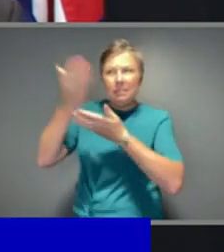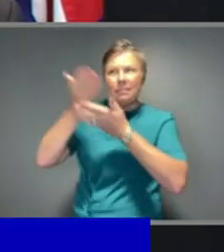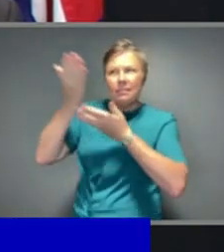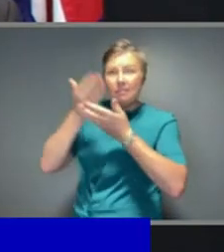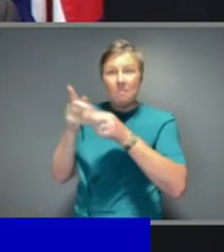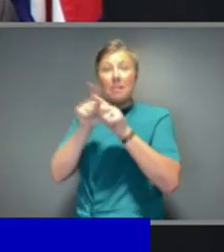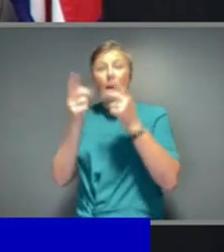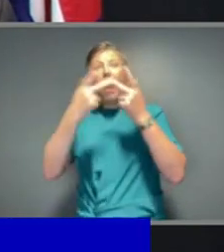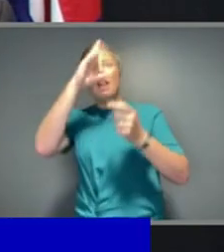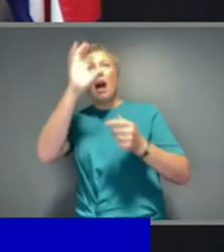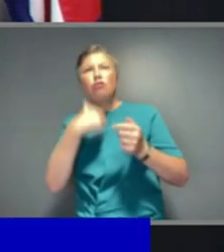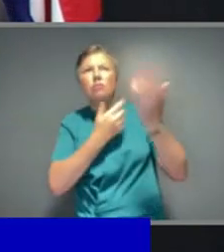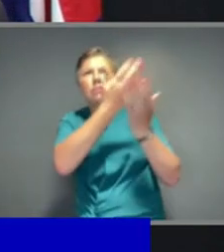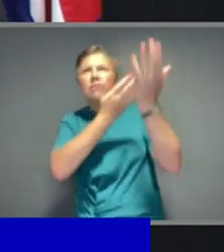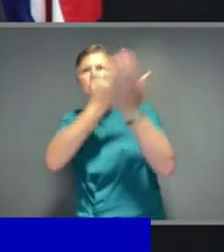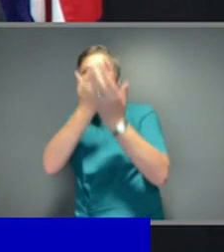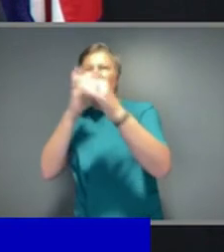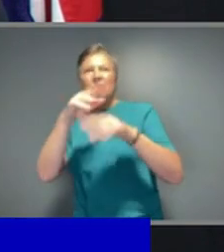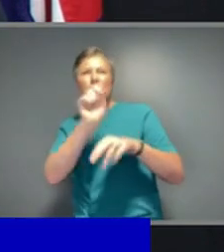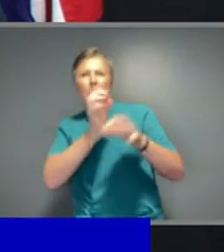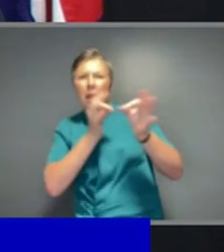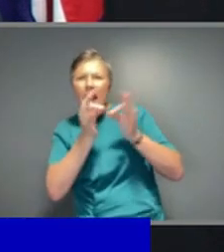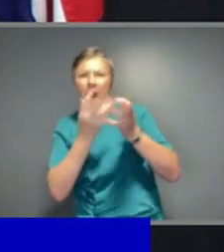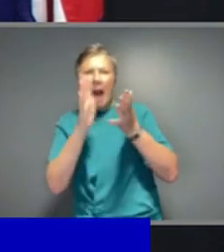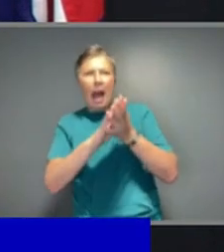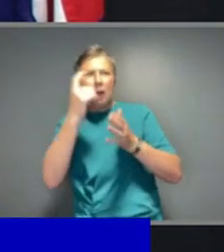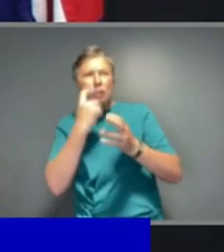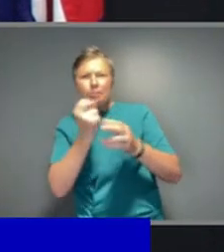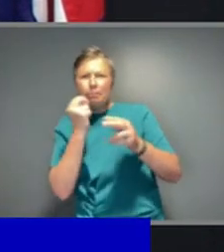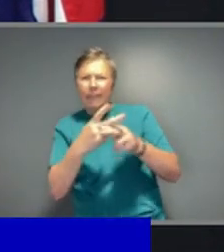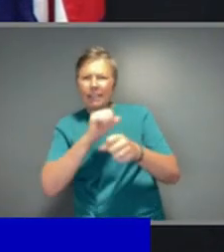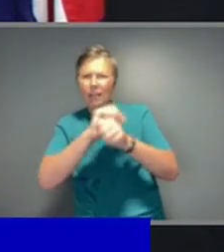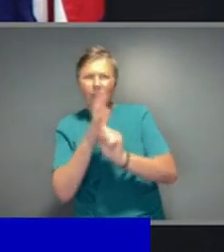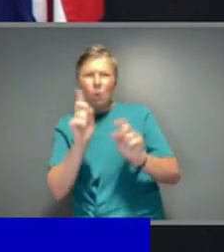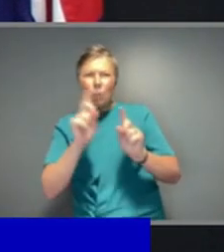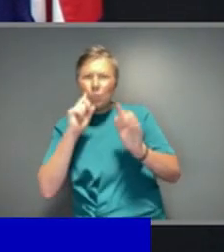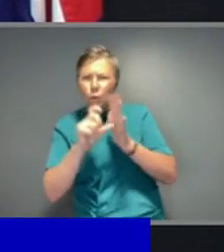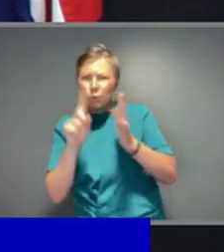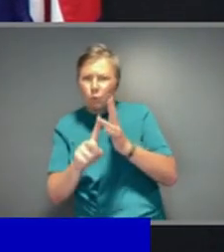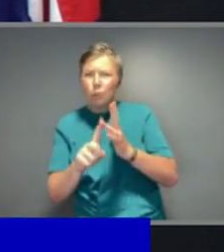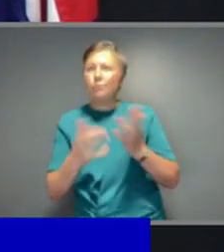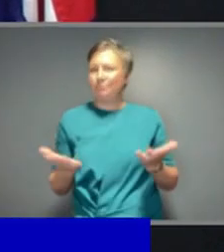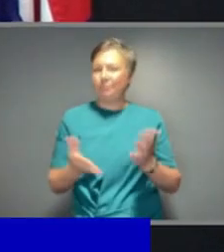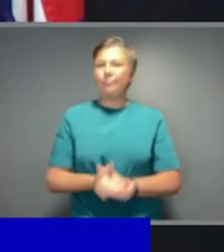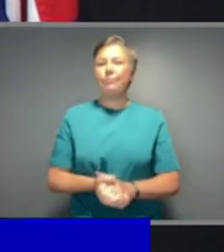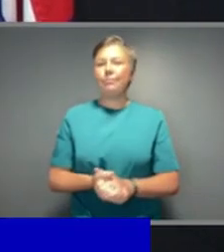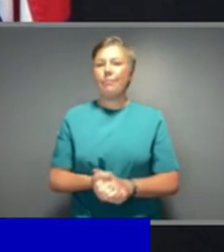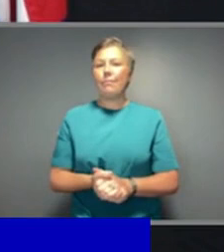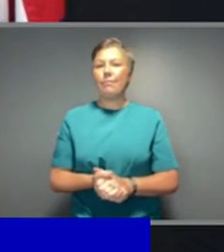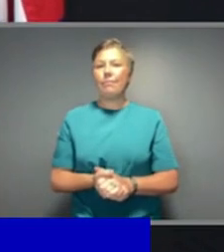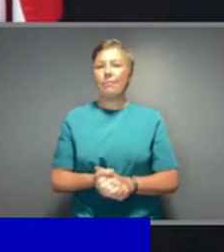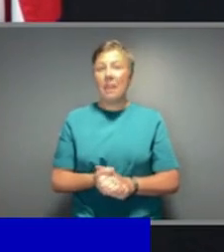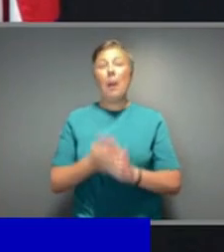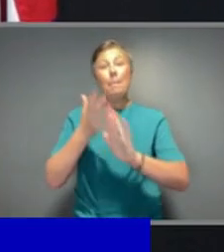how they are responding to and dealing with this most recent strain. So Australia also is joined in this battle.